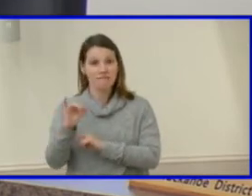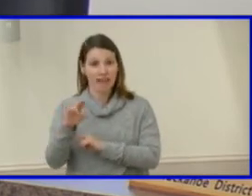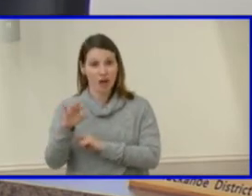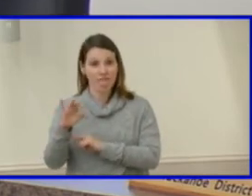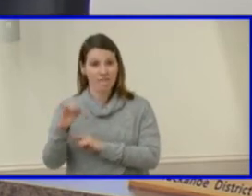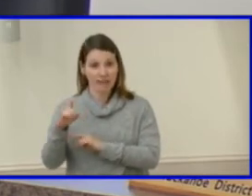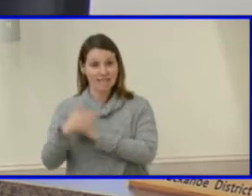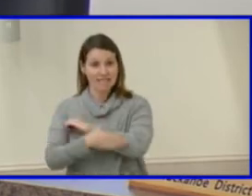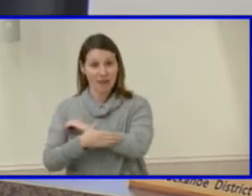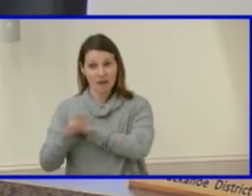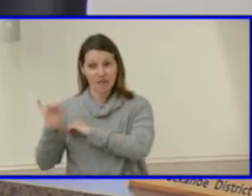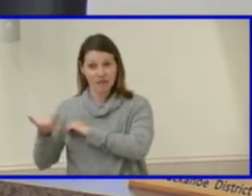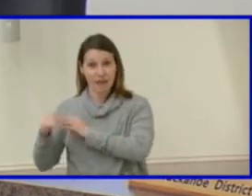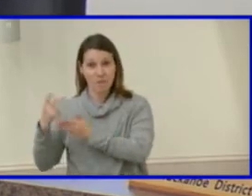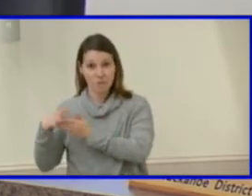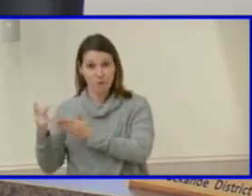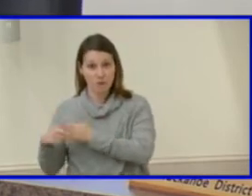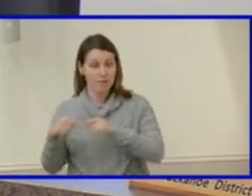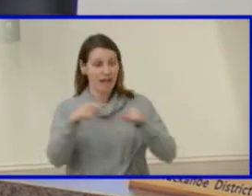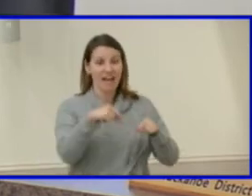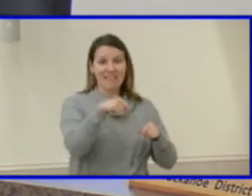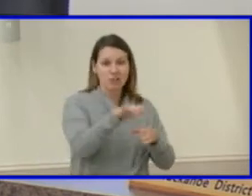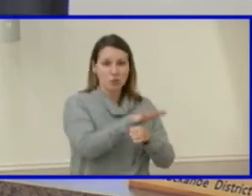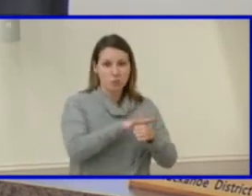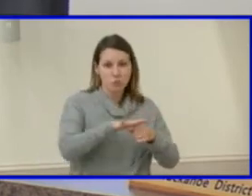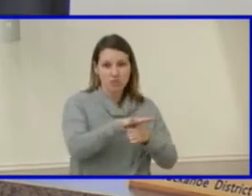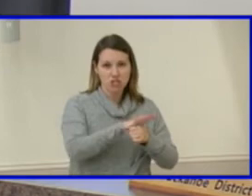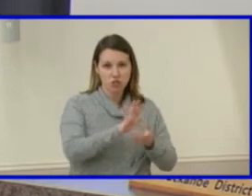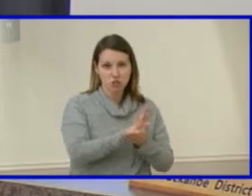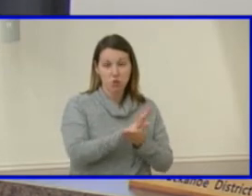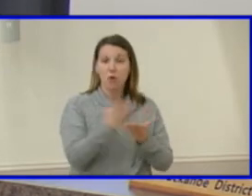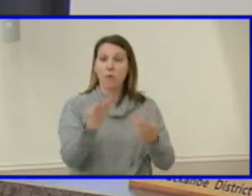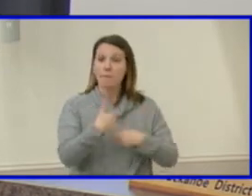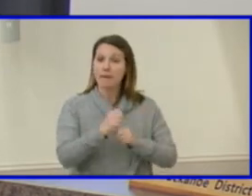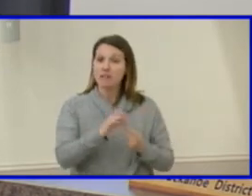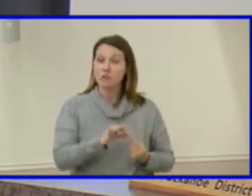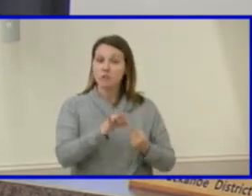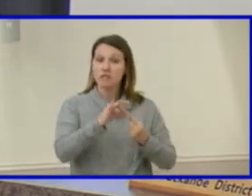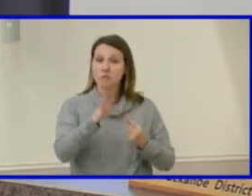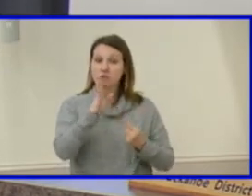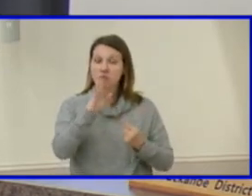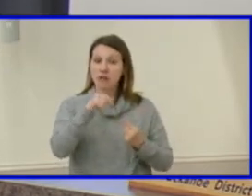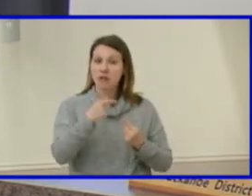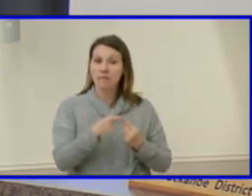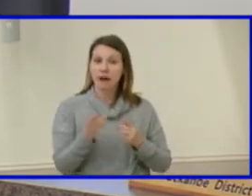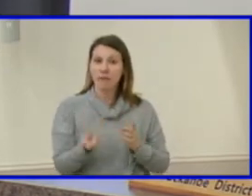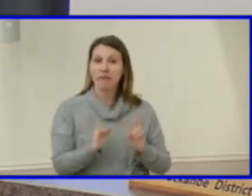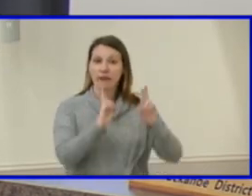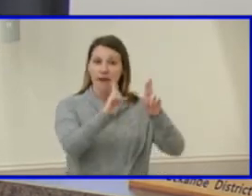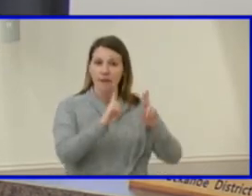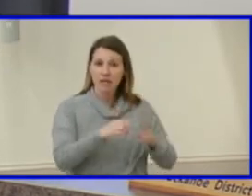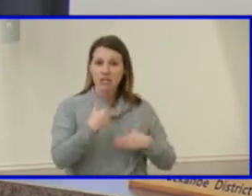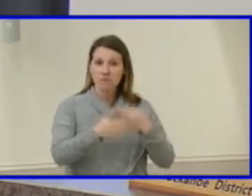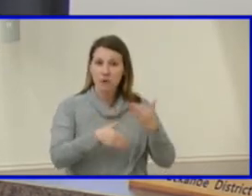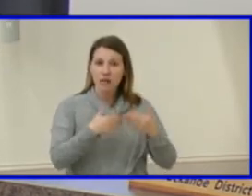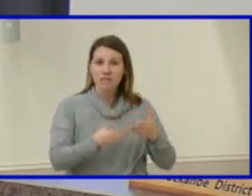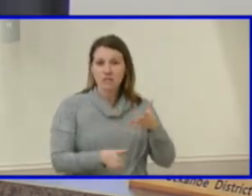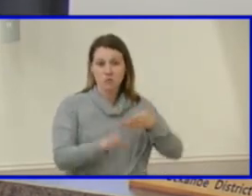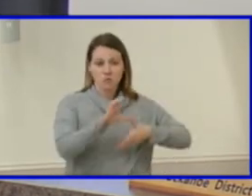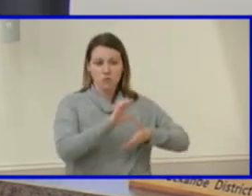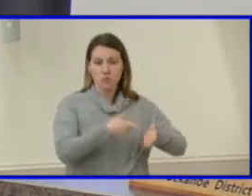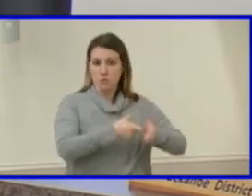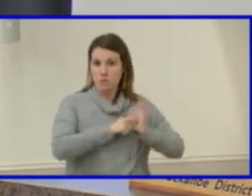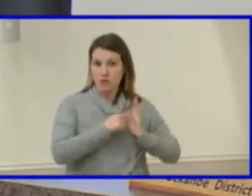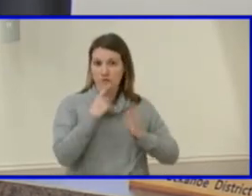program, this is a regional school. And so what makes it unique when we're talking about the application process and criteria for admittance